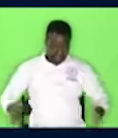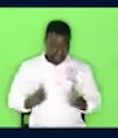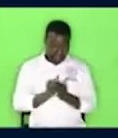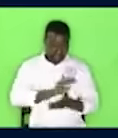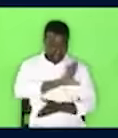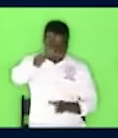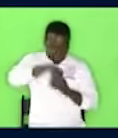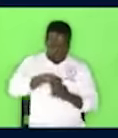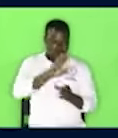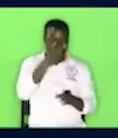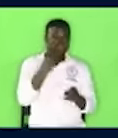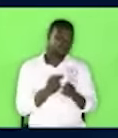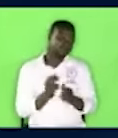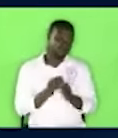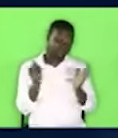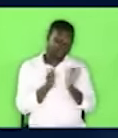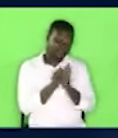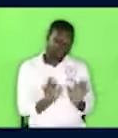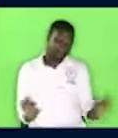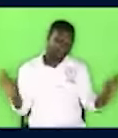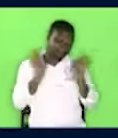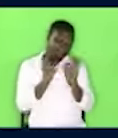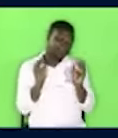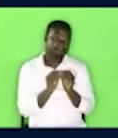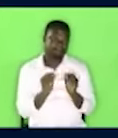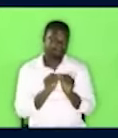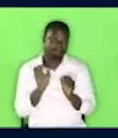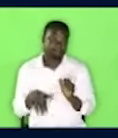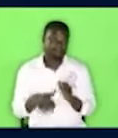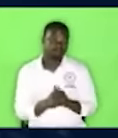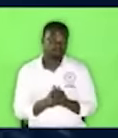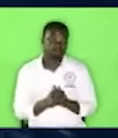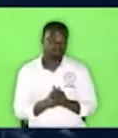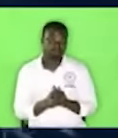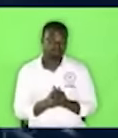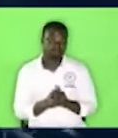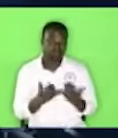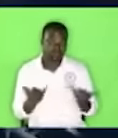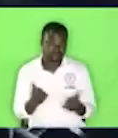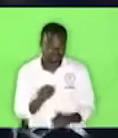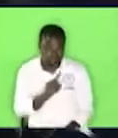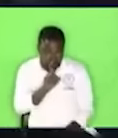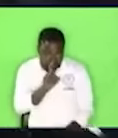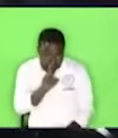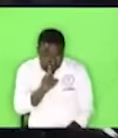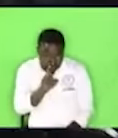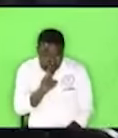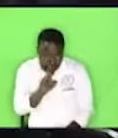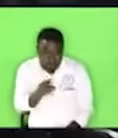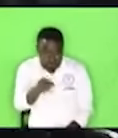Very, very important. How many of us here know Mr. Bean?